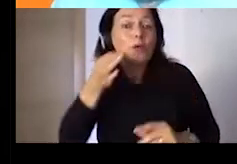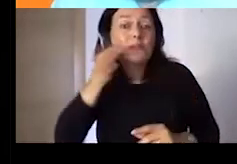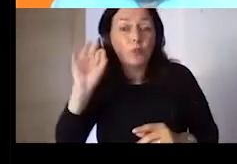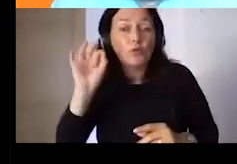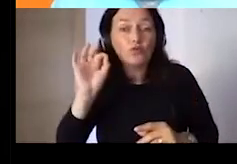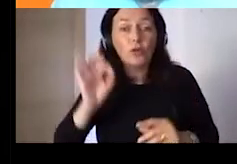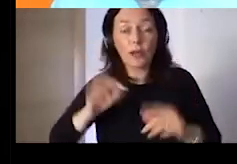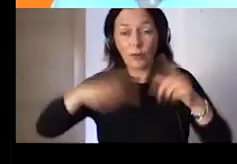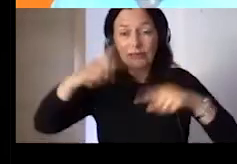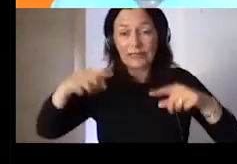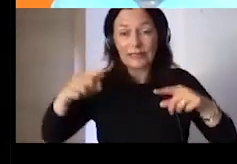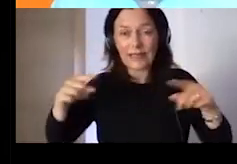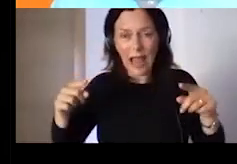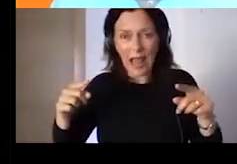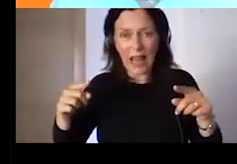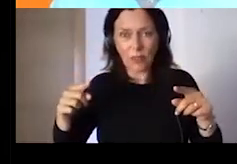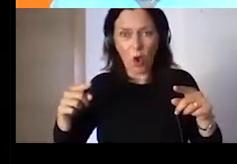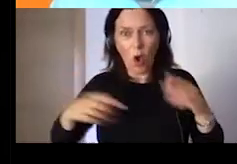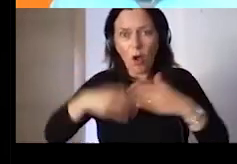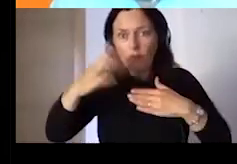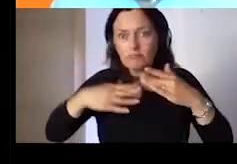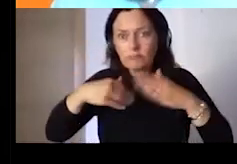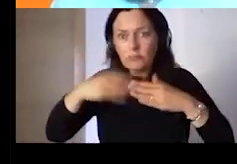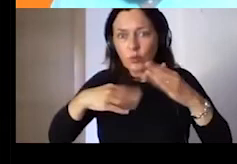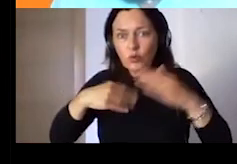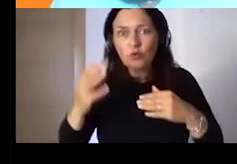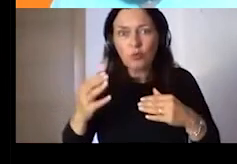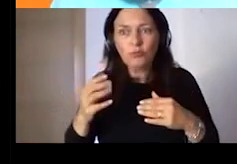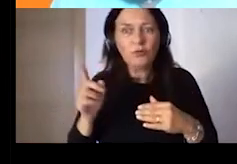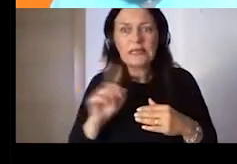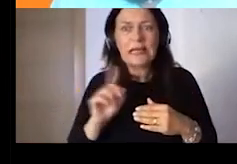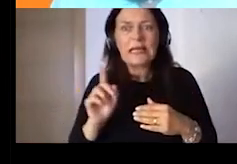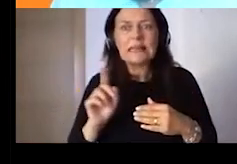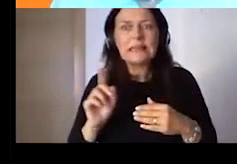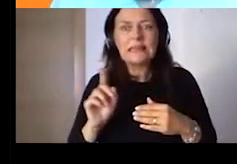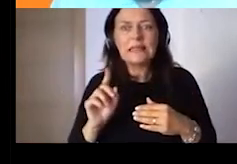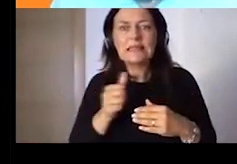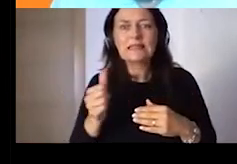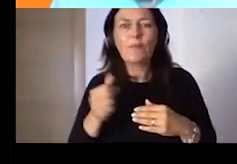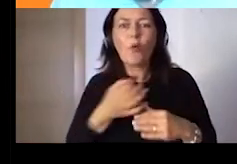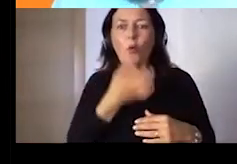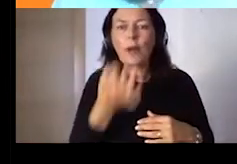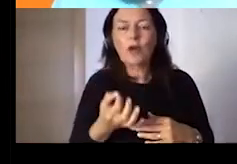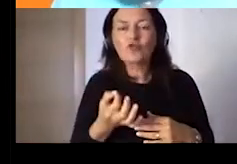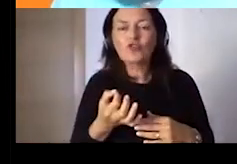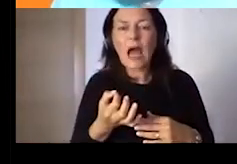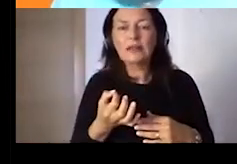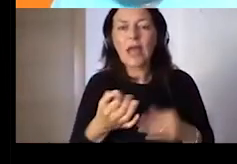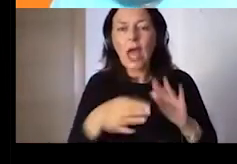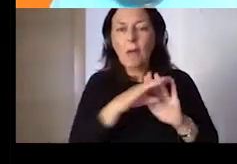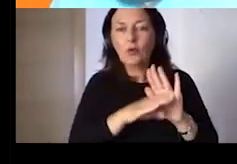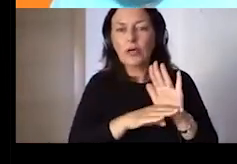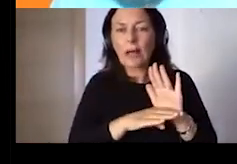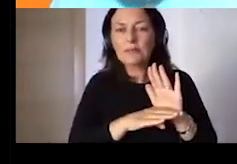longer just a matter of teaching softwares and explaining how to use a computer.